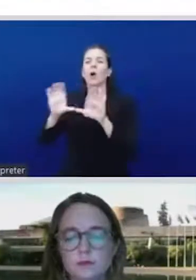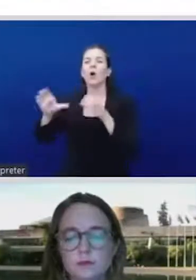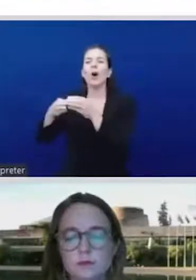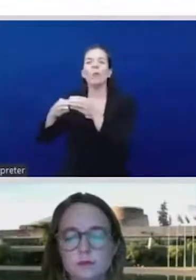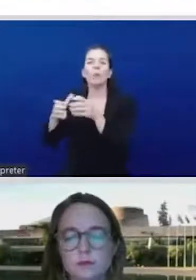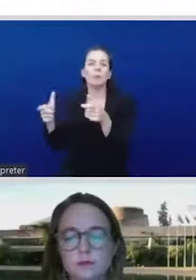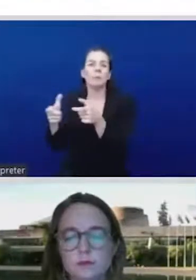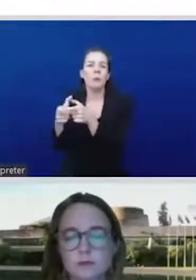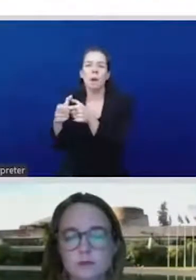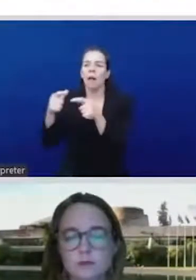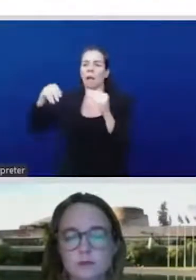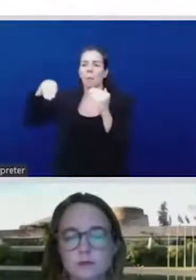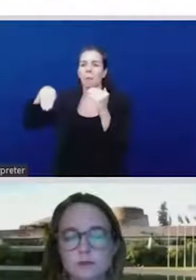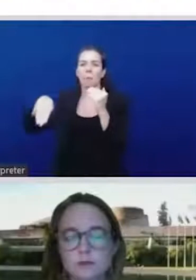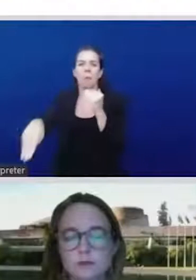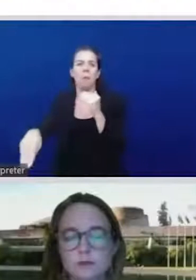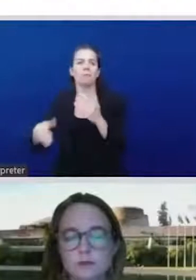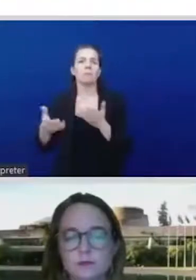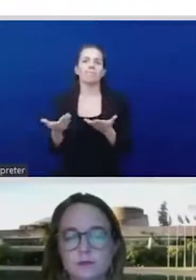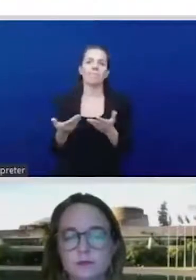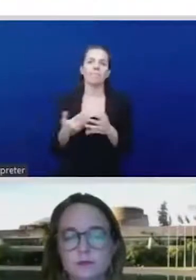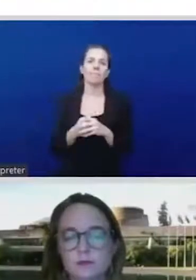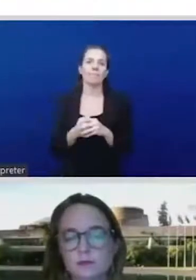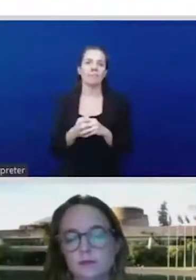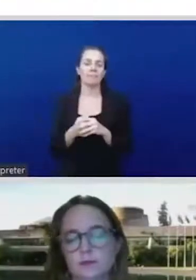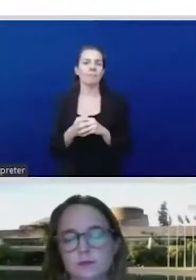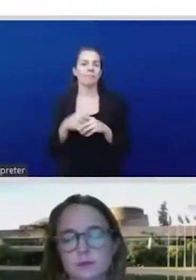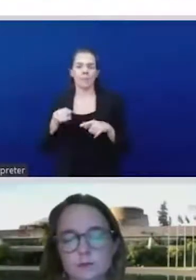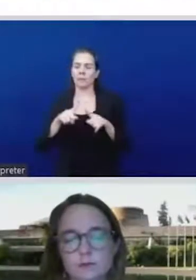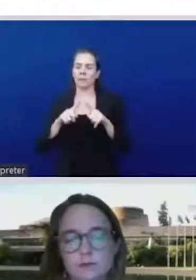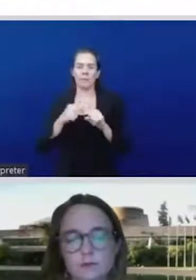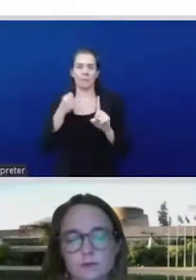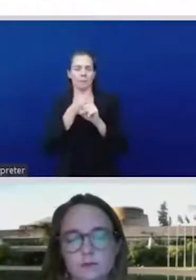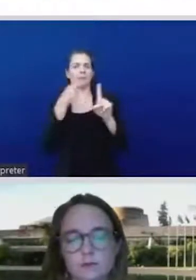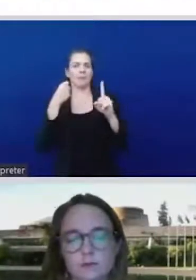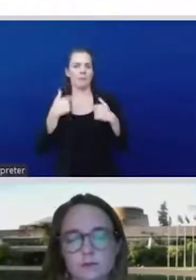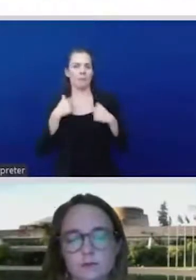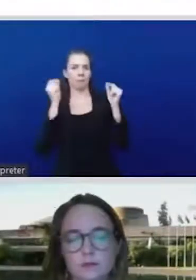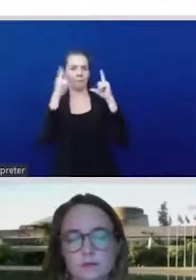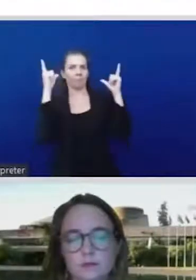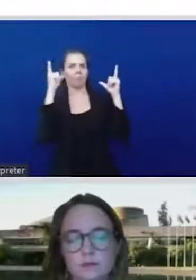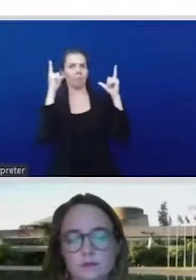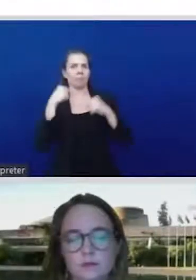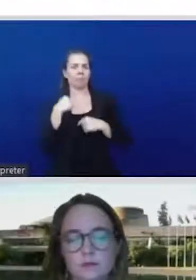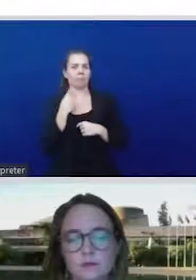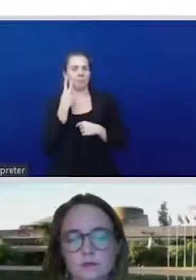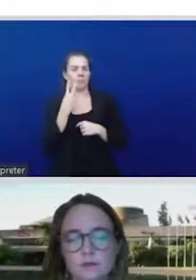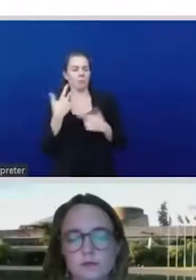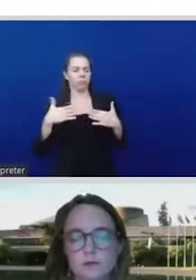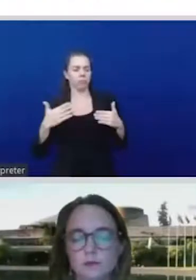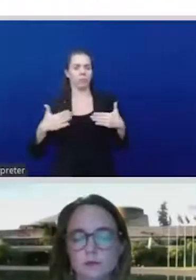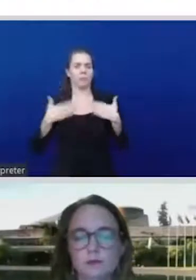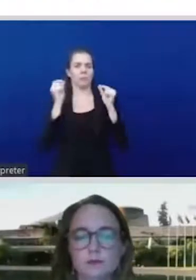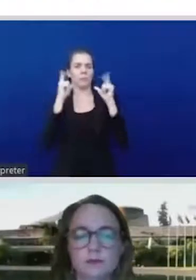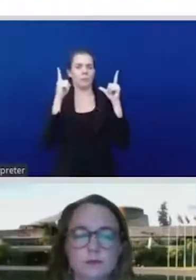our corporate CEOs, but really they do know this. While there is talk of business and industry moving from a